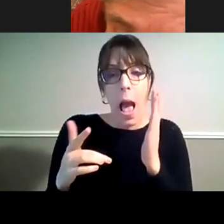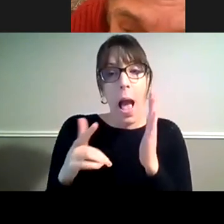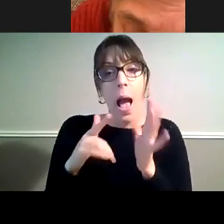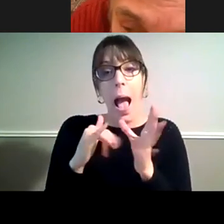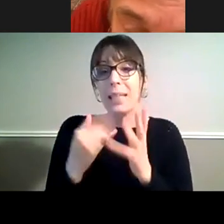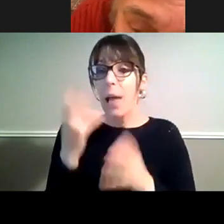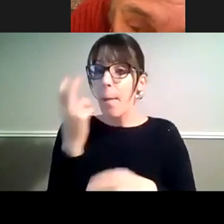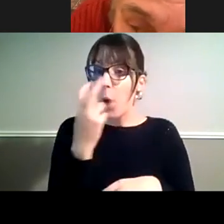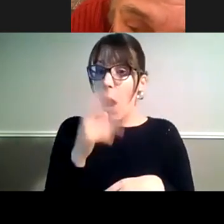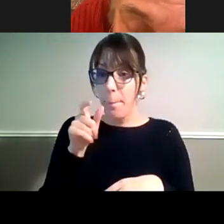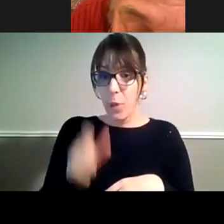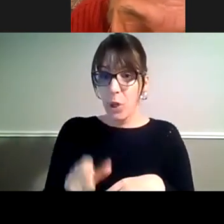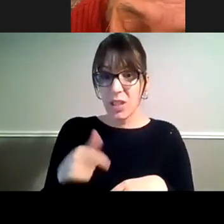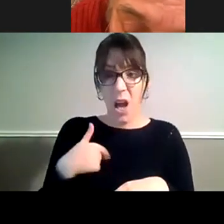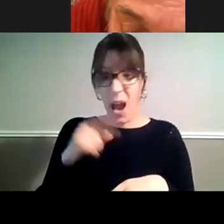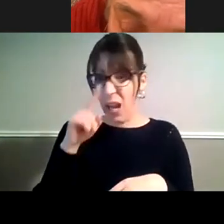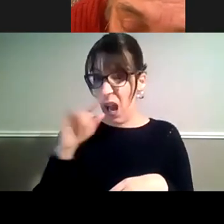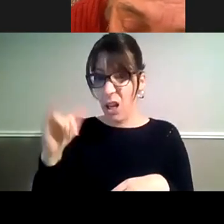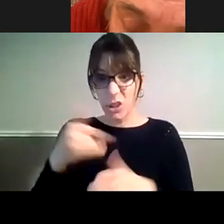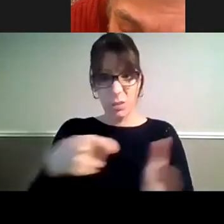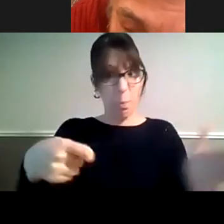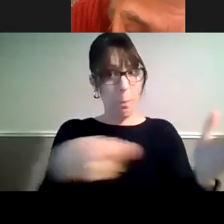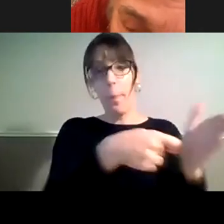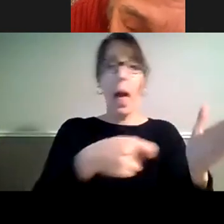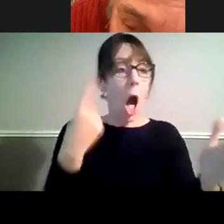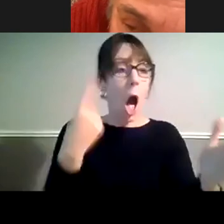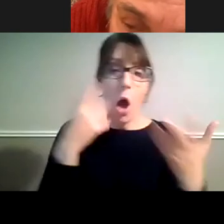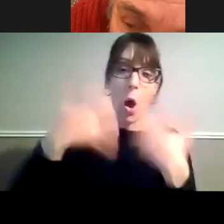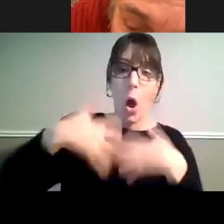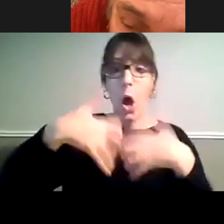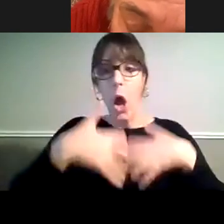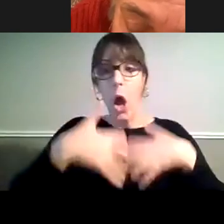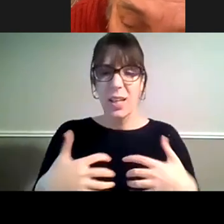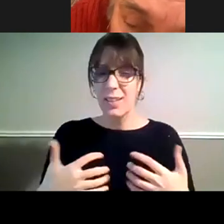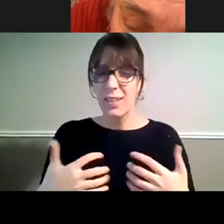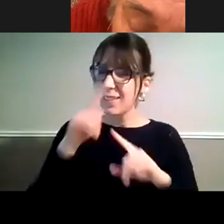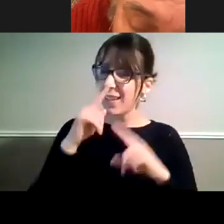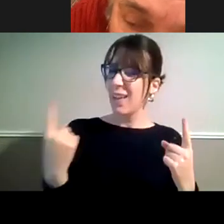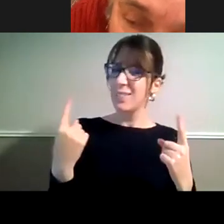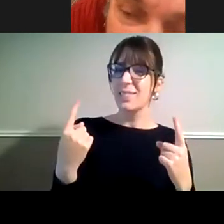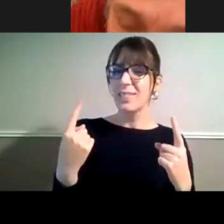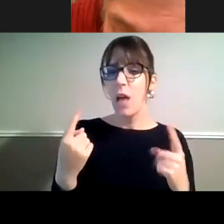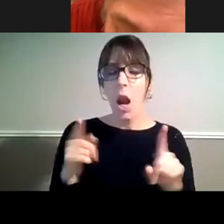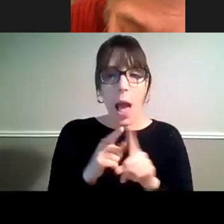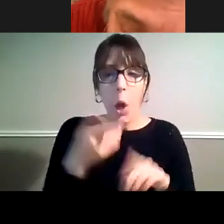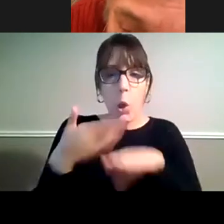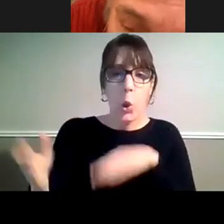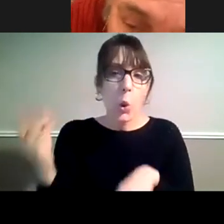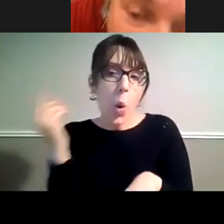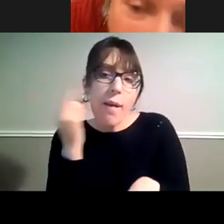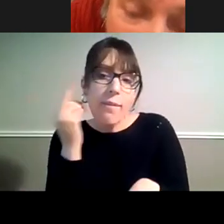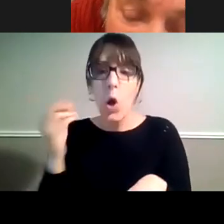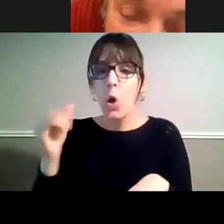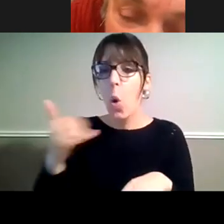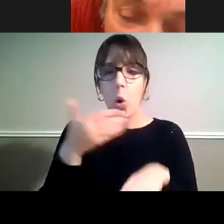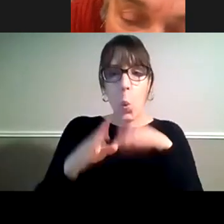don't just plug and play technology, we don't just get an iPhone, turn it on and away we go, or a computer, turn it on and away we go.